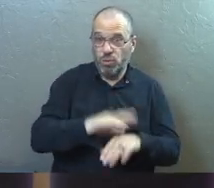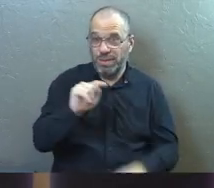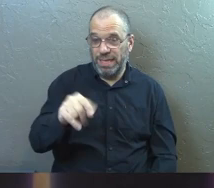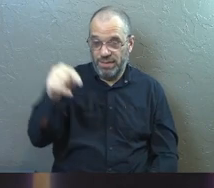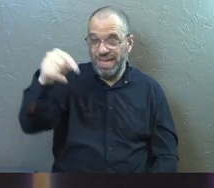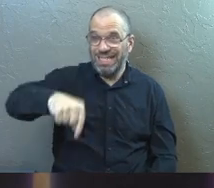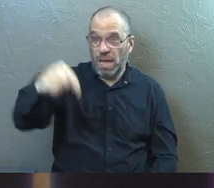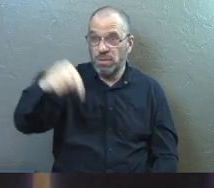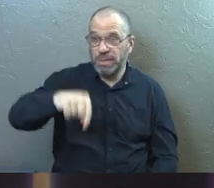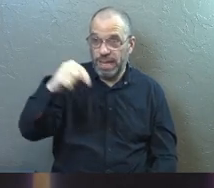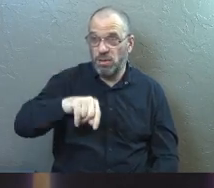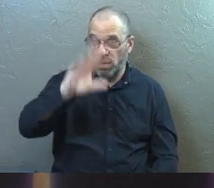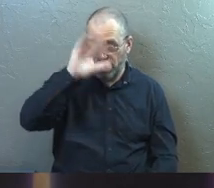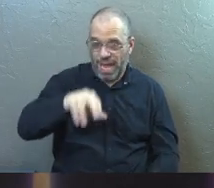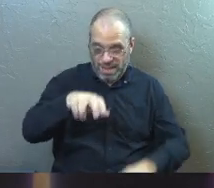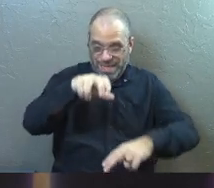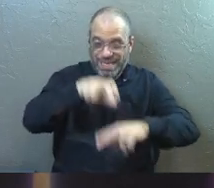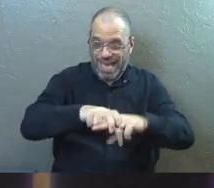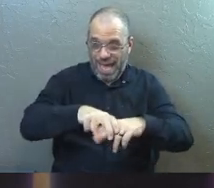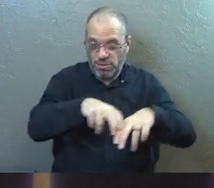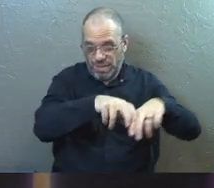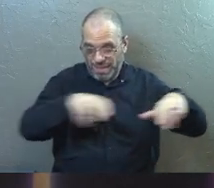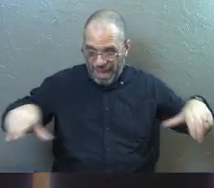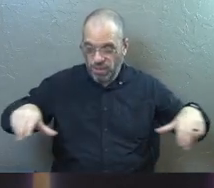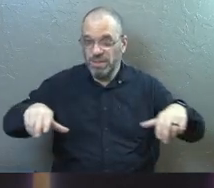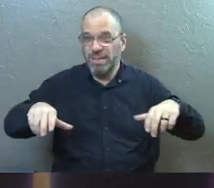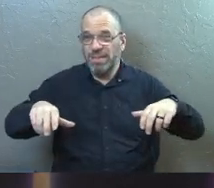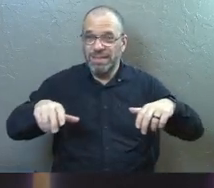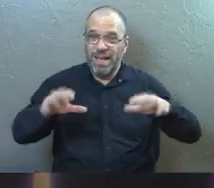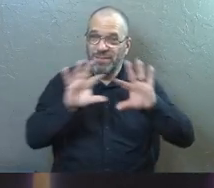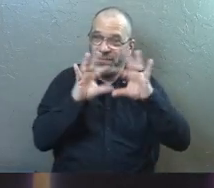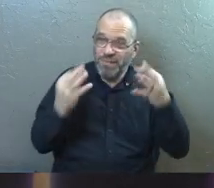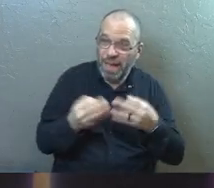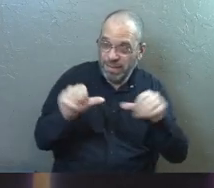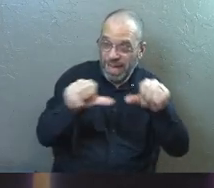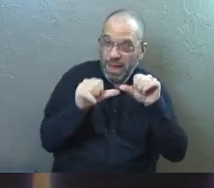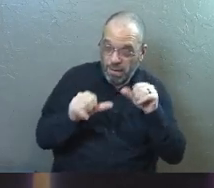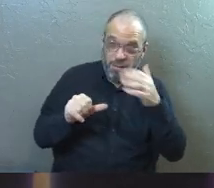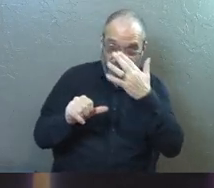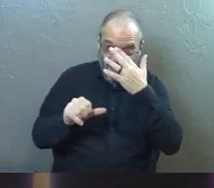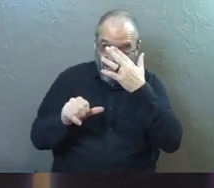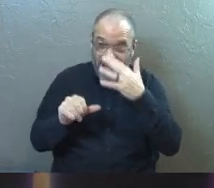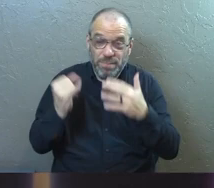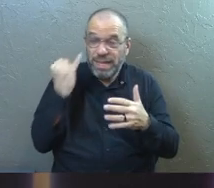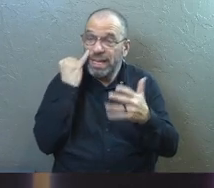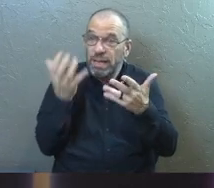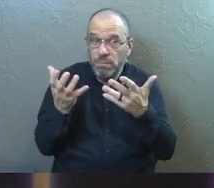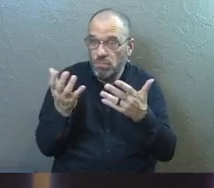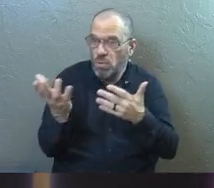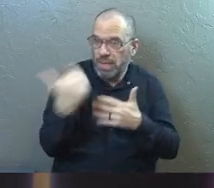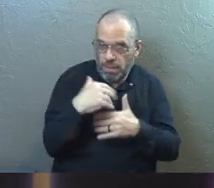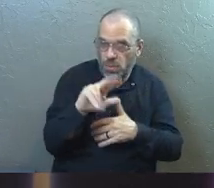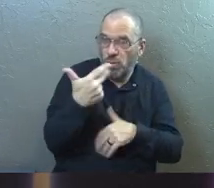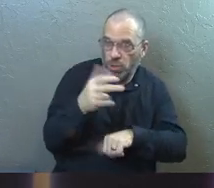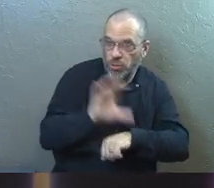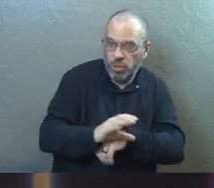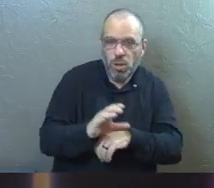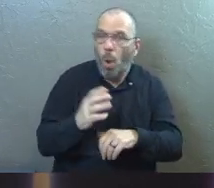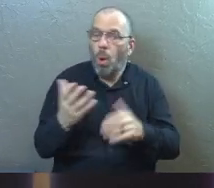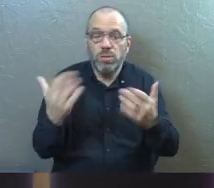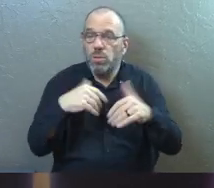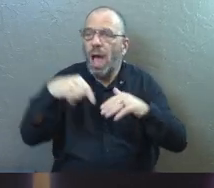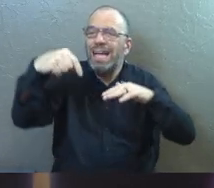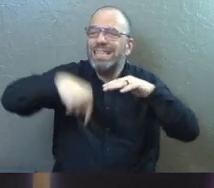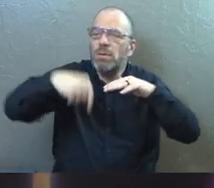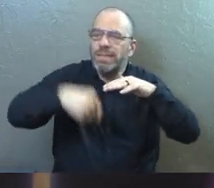TV downstairs and there's a couch there and there's like a little little family area and and if you you can come to third service or you can